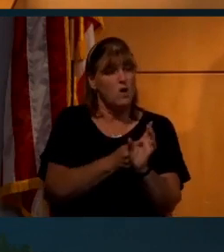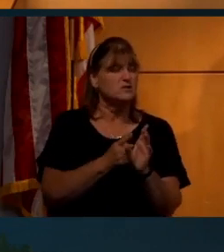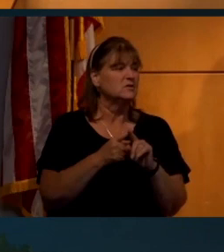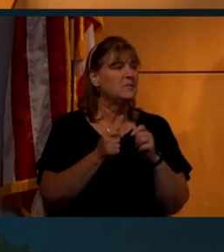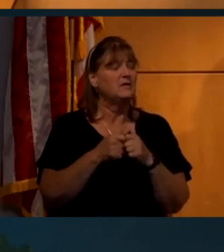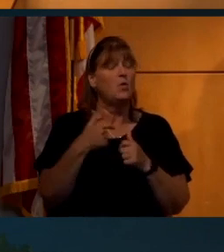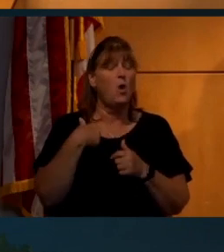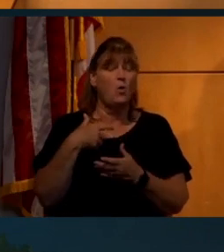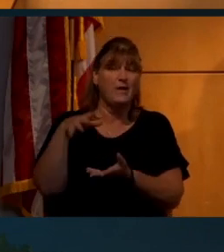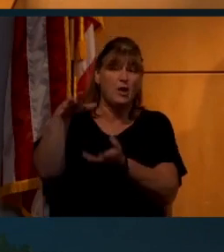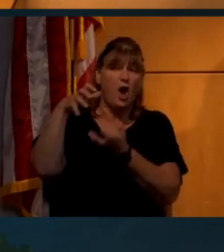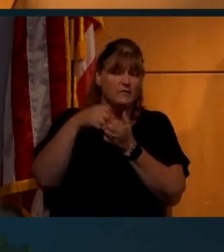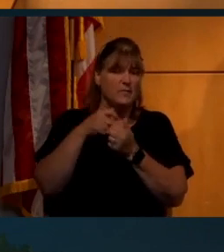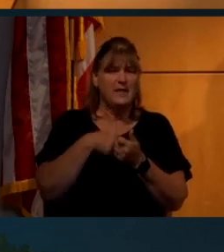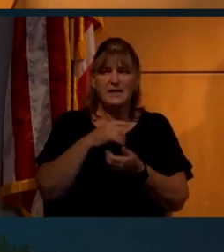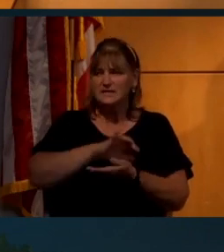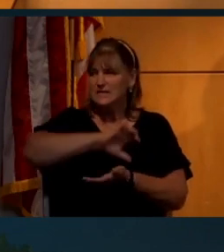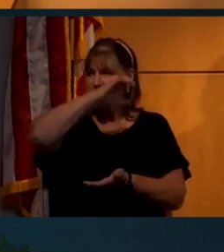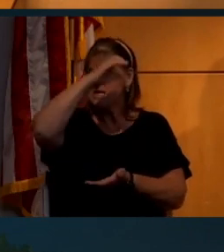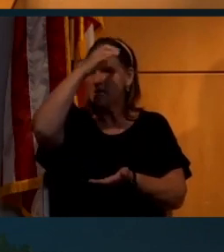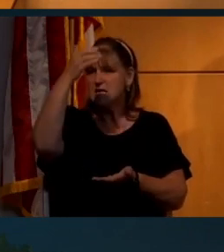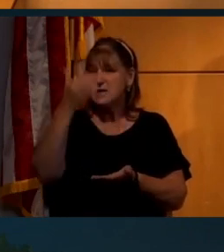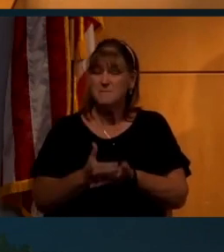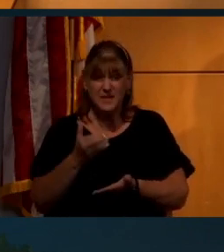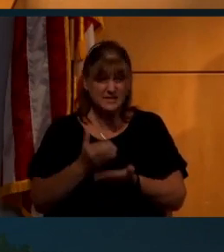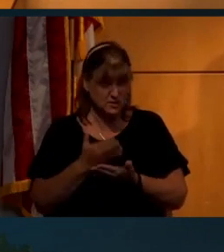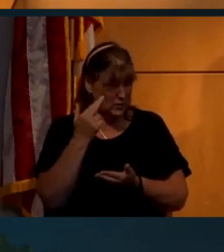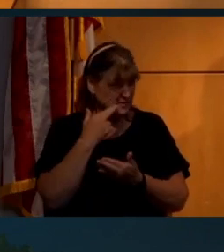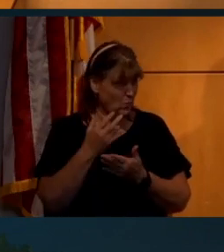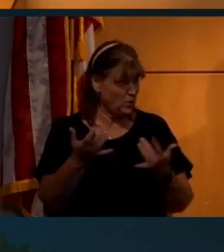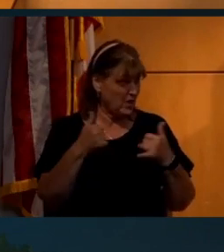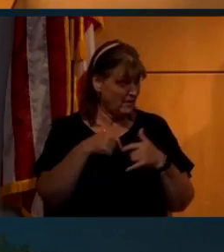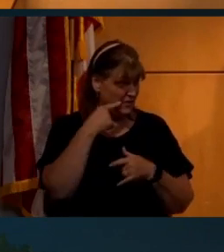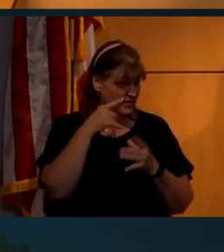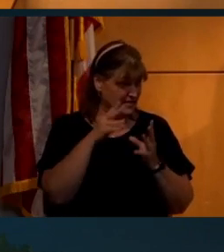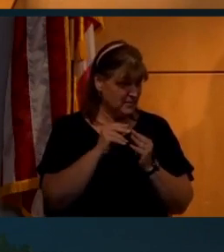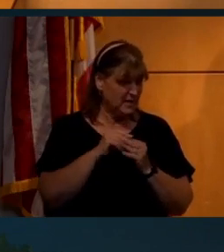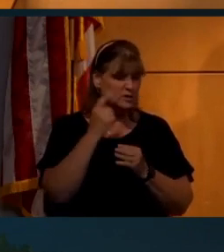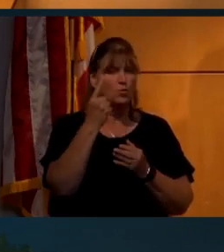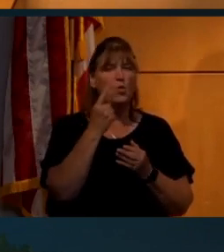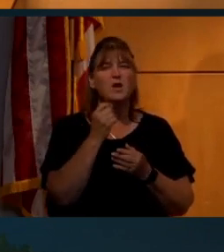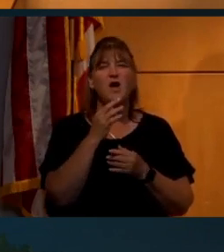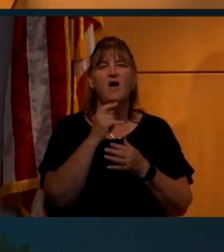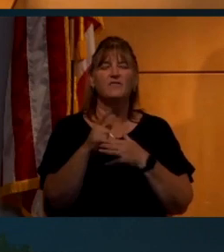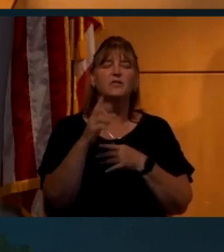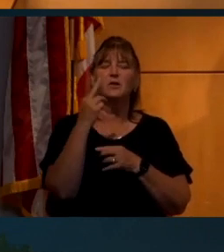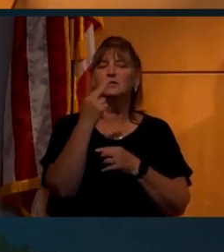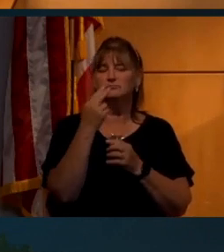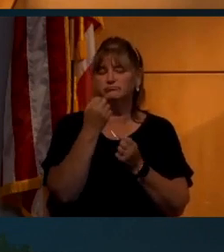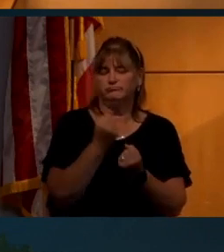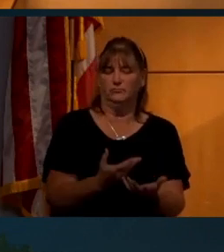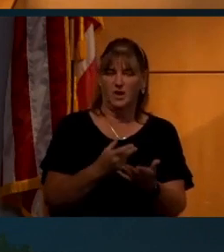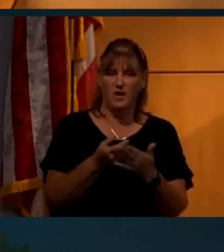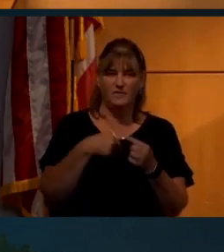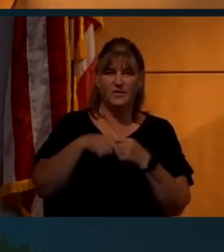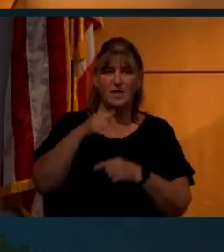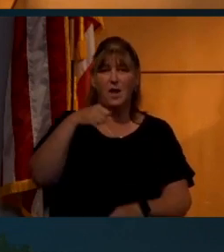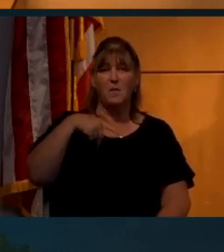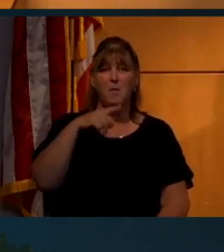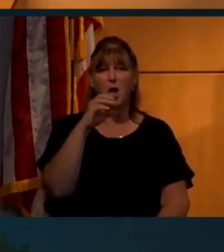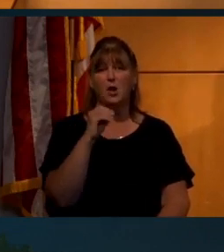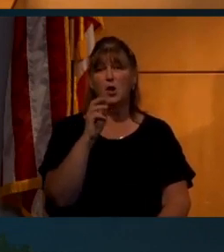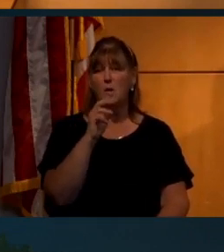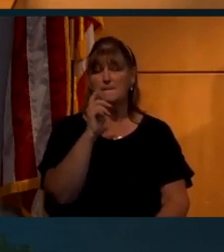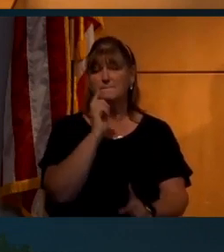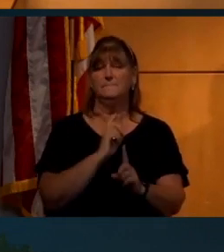is immense. And the fact that you're all here for this meeting is one of the outcomes of the Apollo missions. And